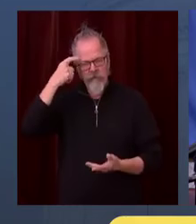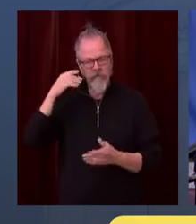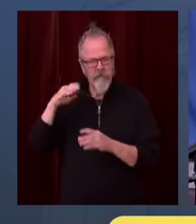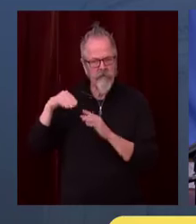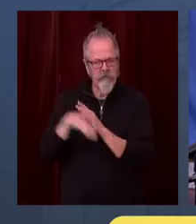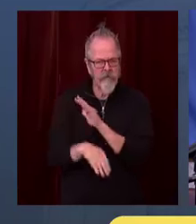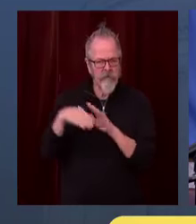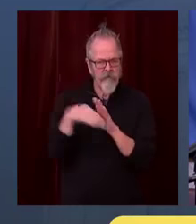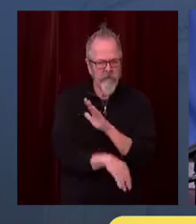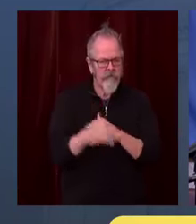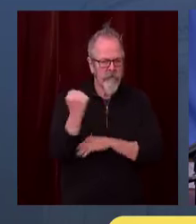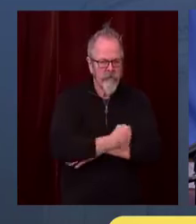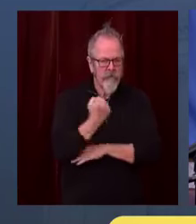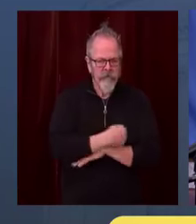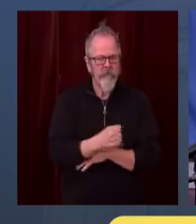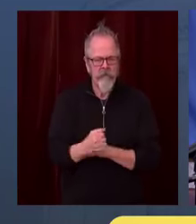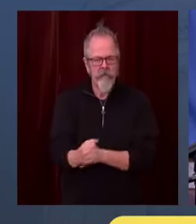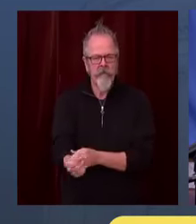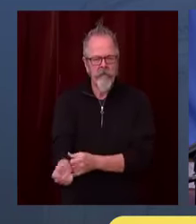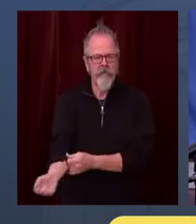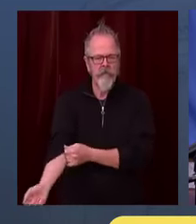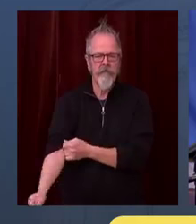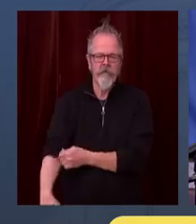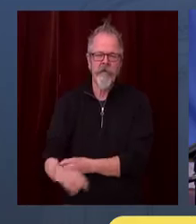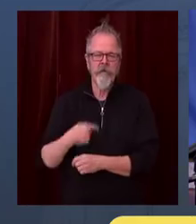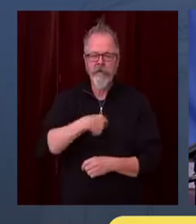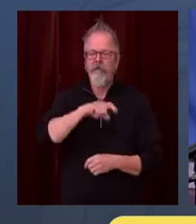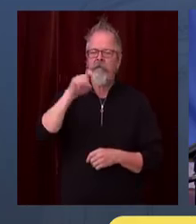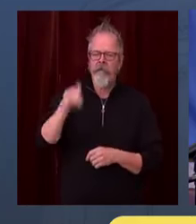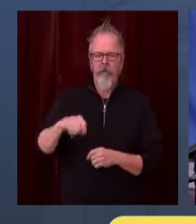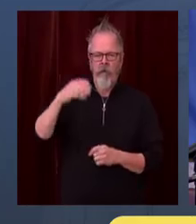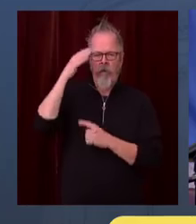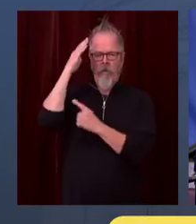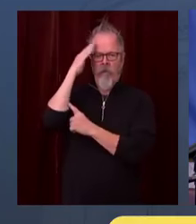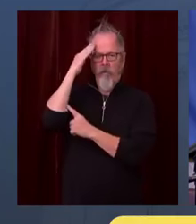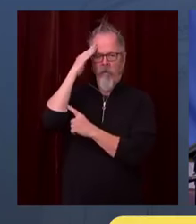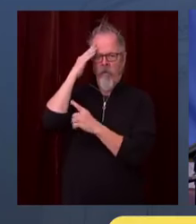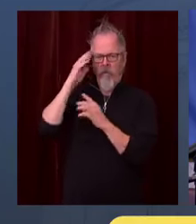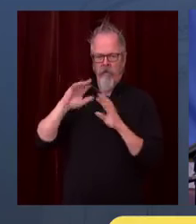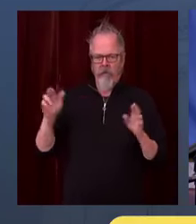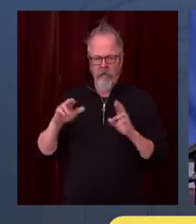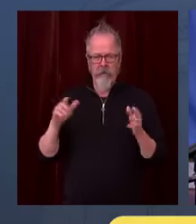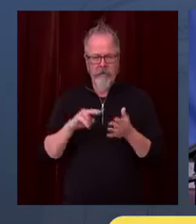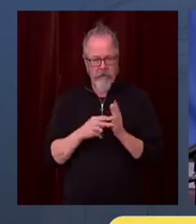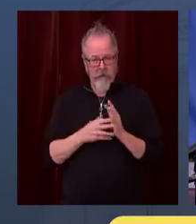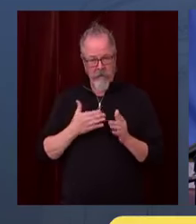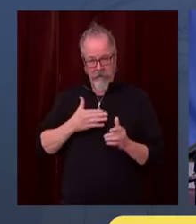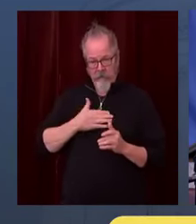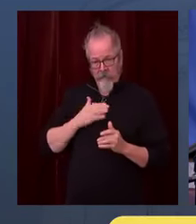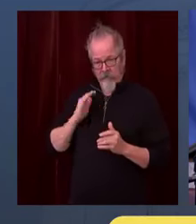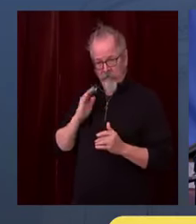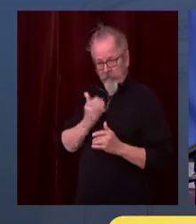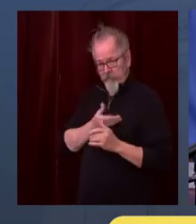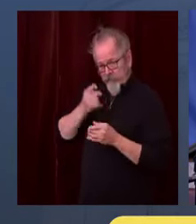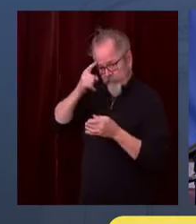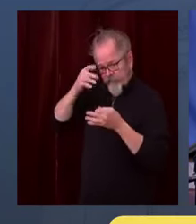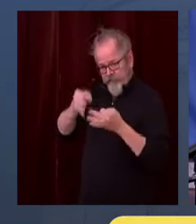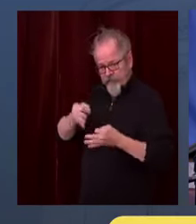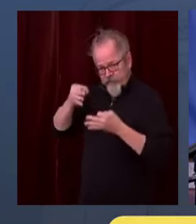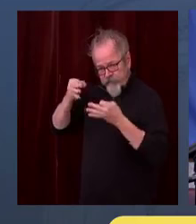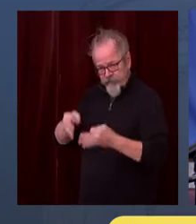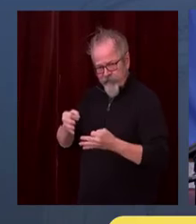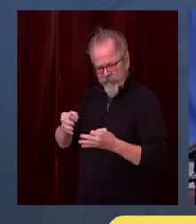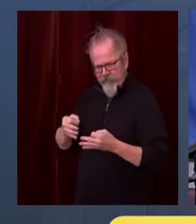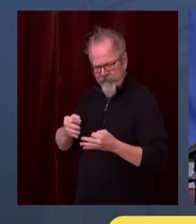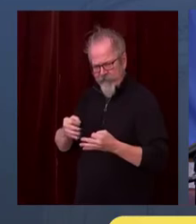decisions that are as unobtrusive to some degree as possible in this regard. And that's what we have done. But we have recognized